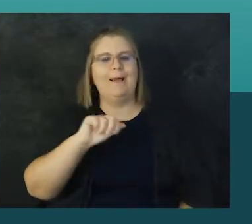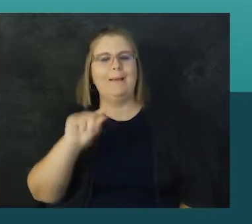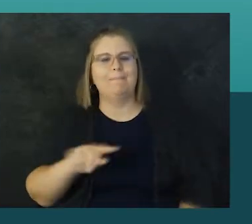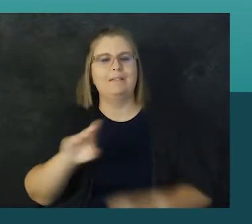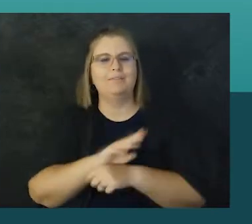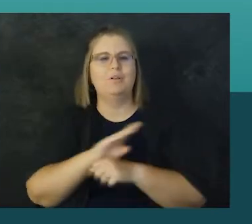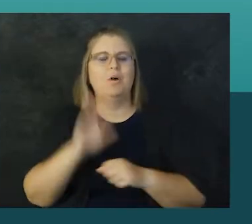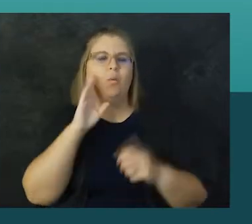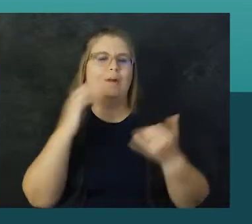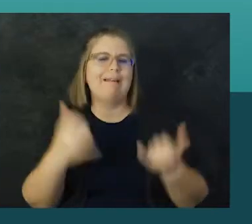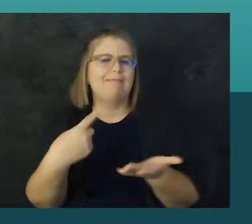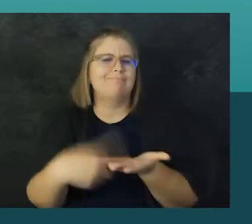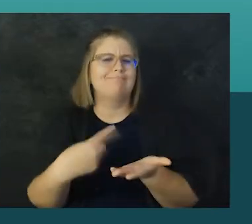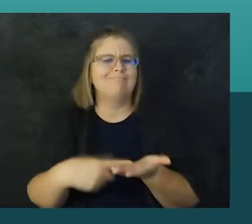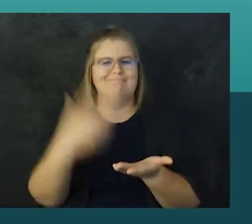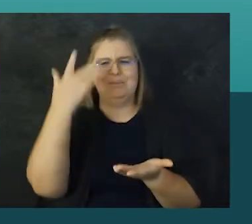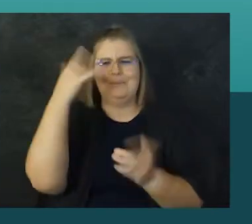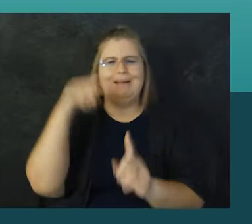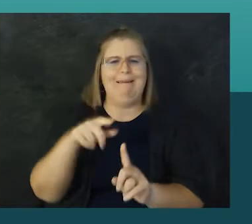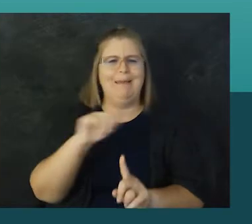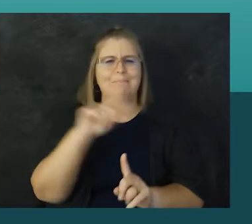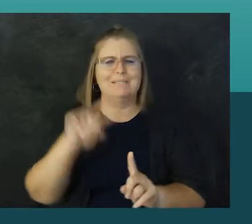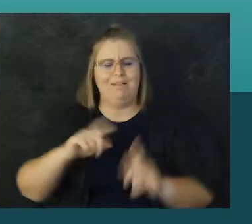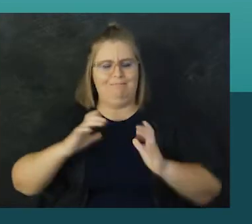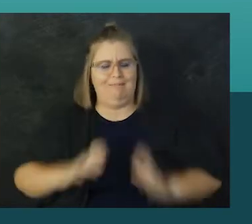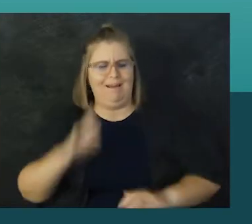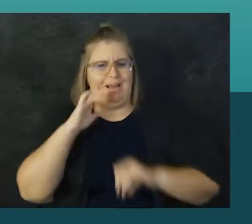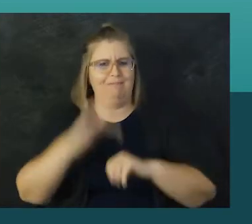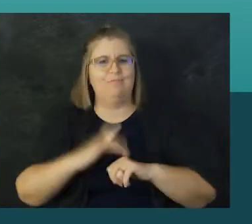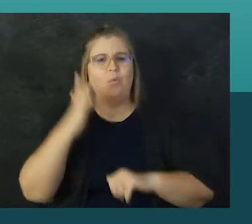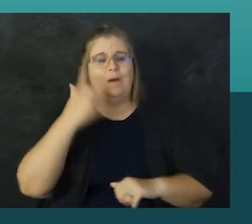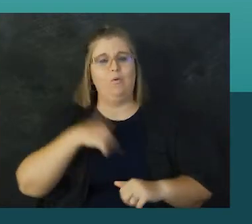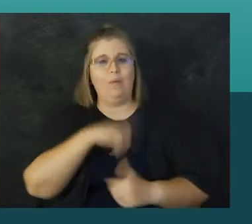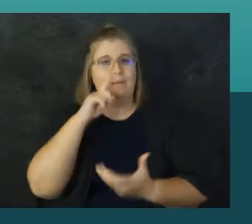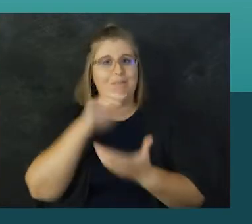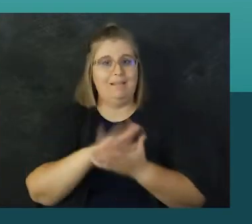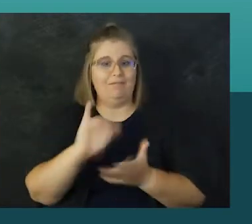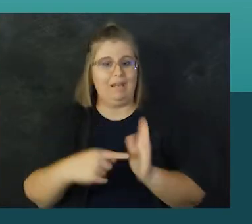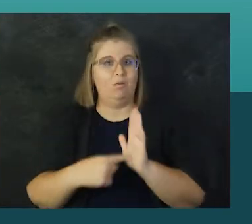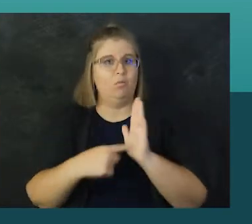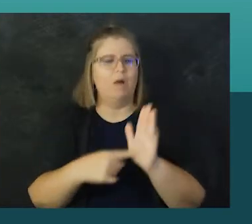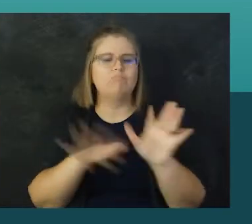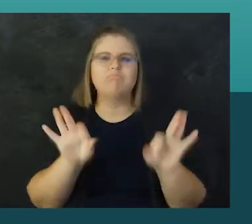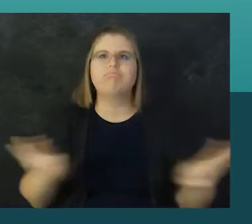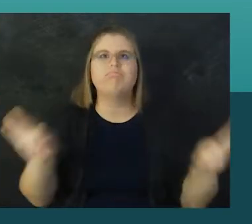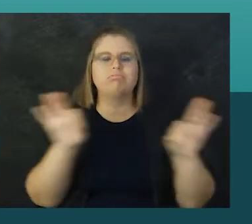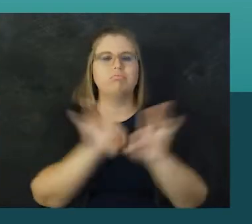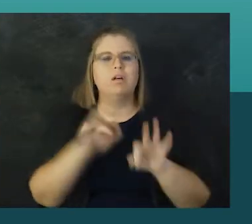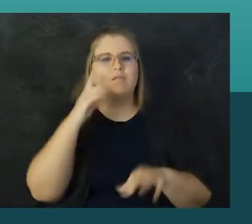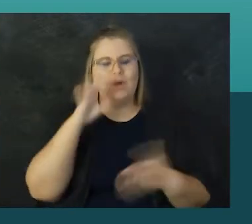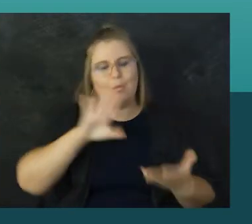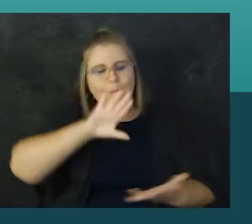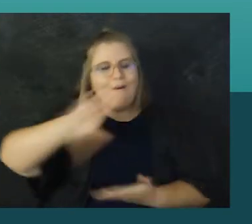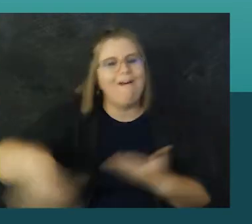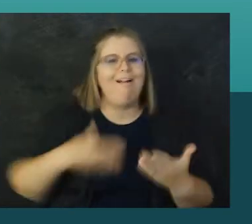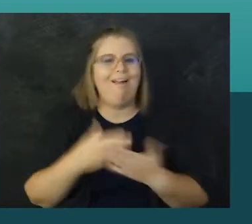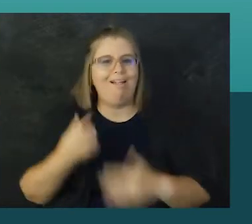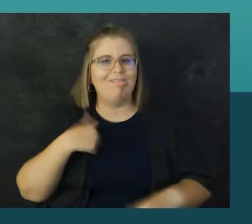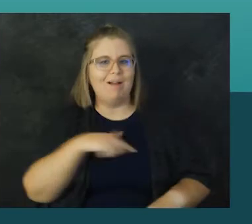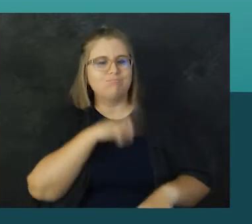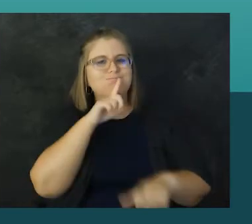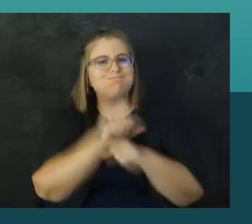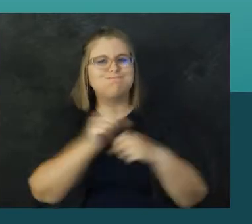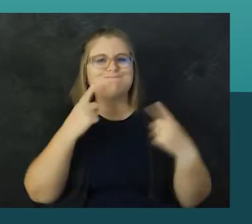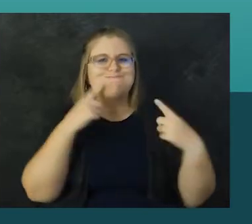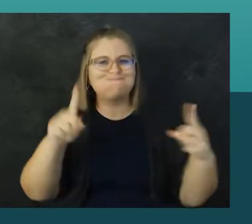and this summit will speak to what makes Amazon such a customer-obsessed organization, and why we believe that representation is essential in